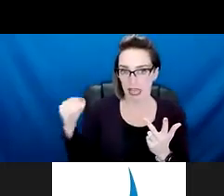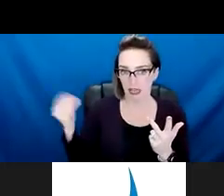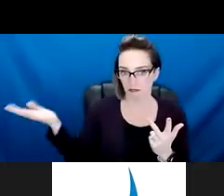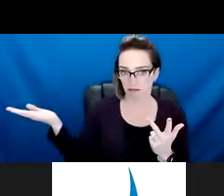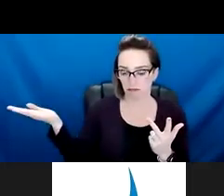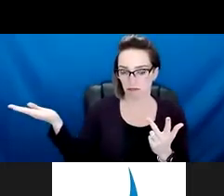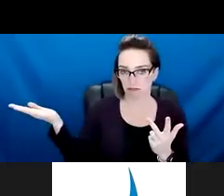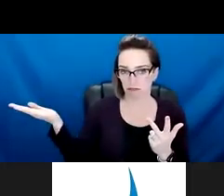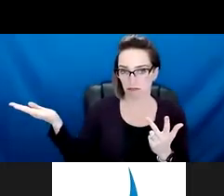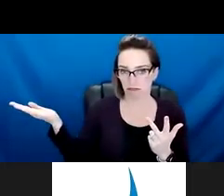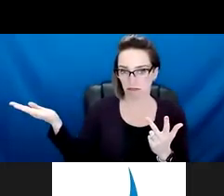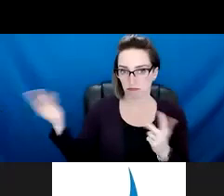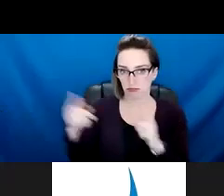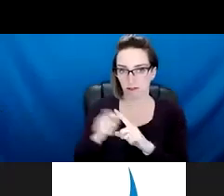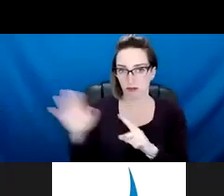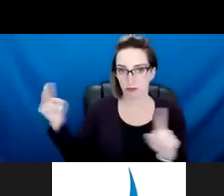highlight from the MPD.